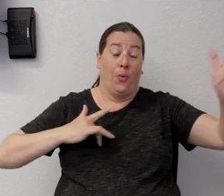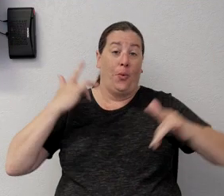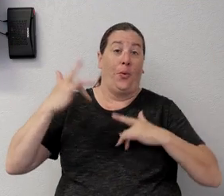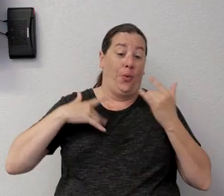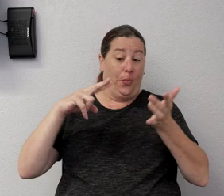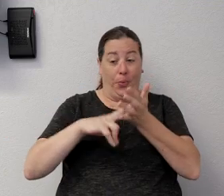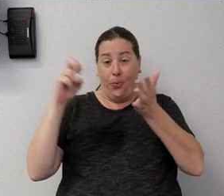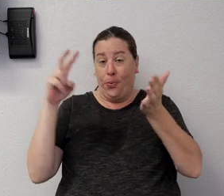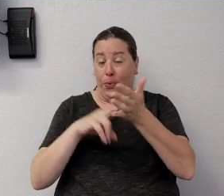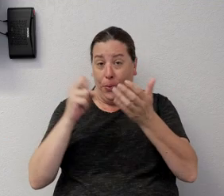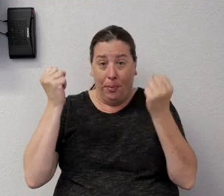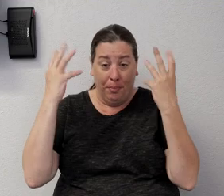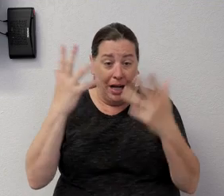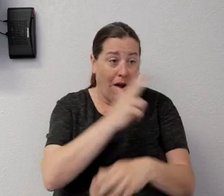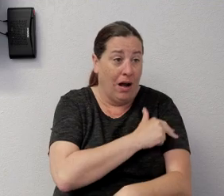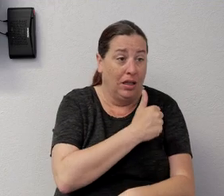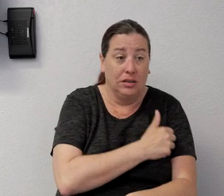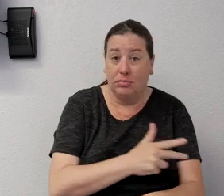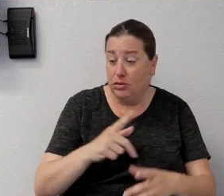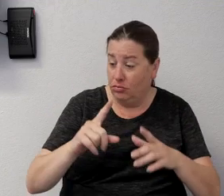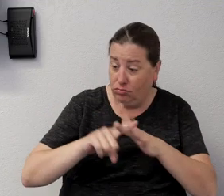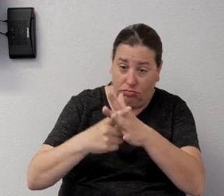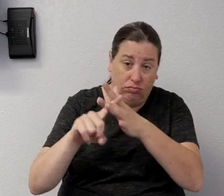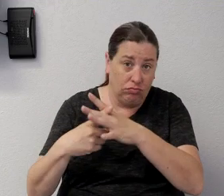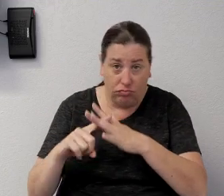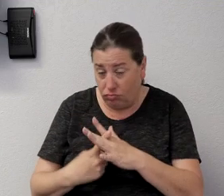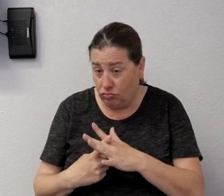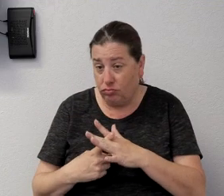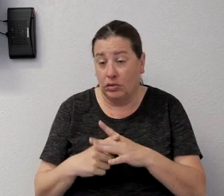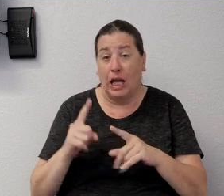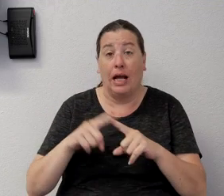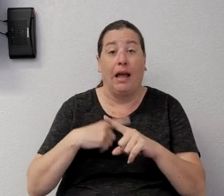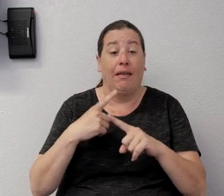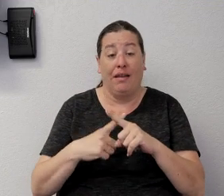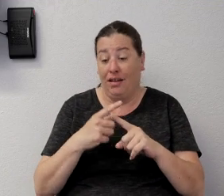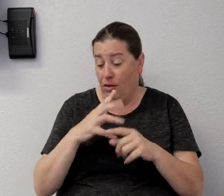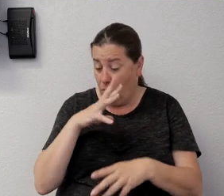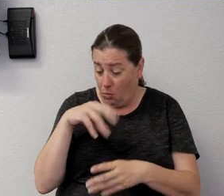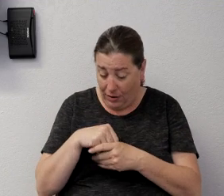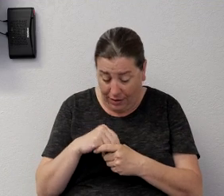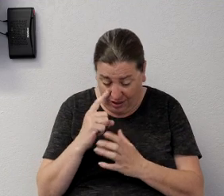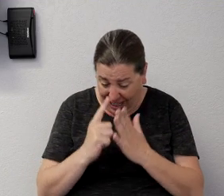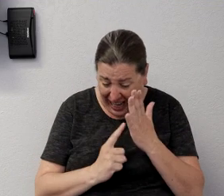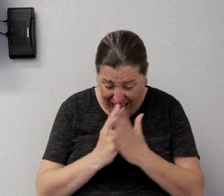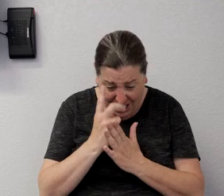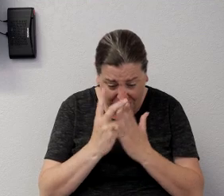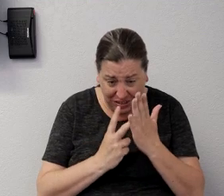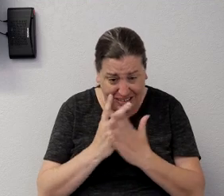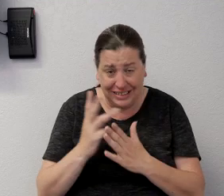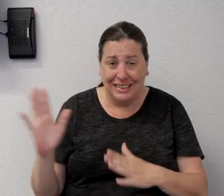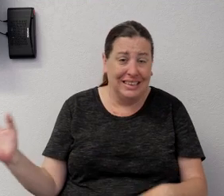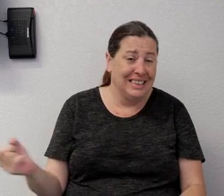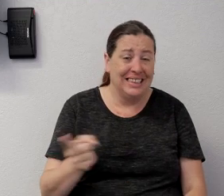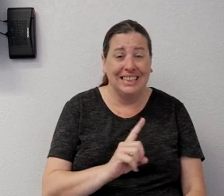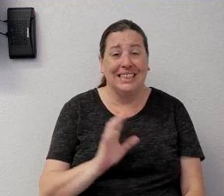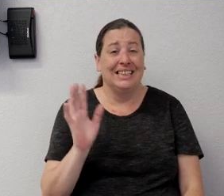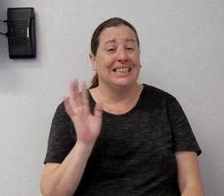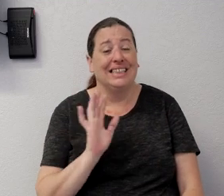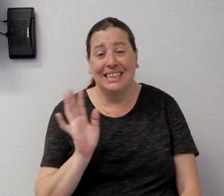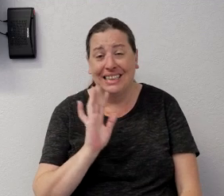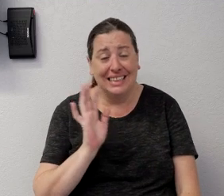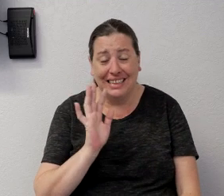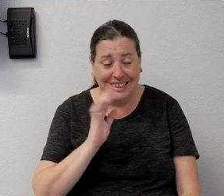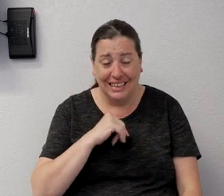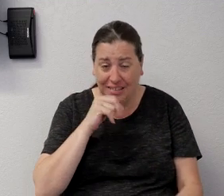doing it immediately. And then within hours, he walked that back and said, that's not what I meant. I meant you could start planning